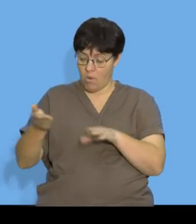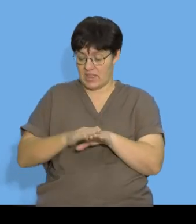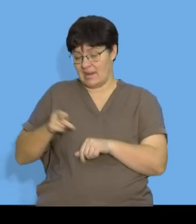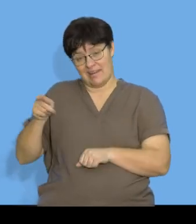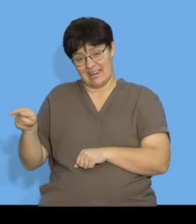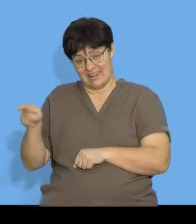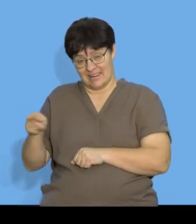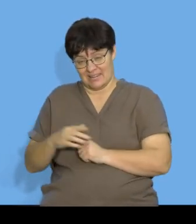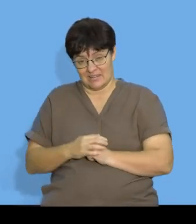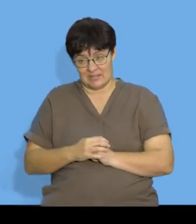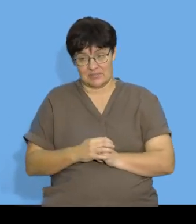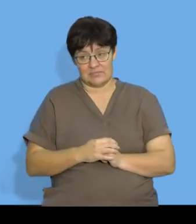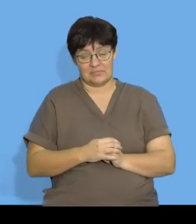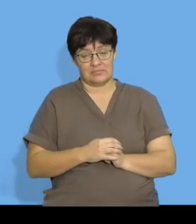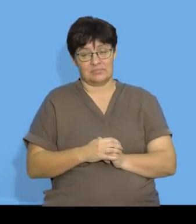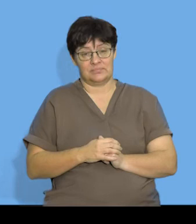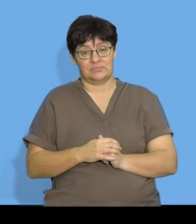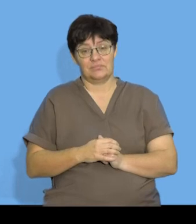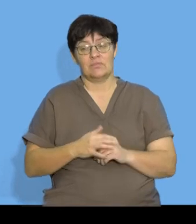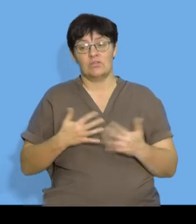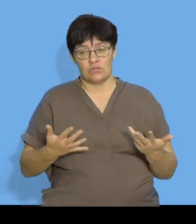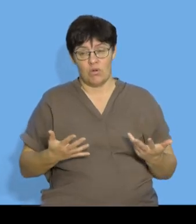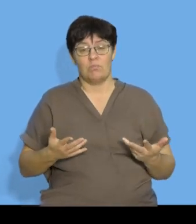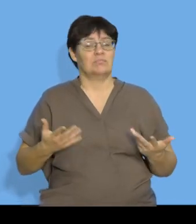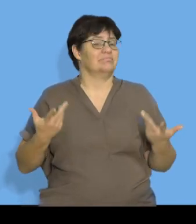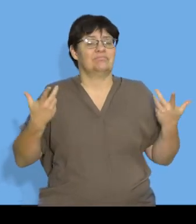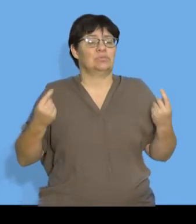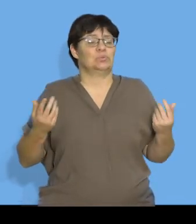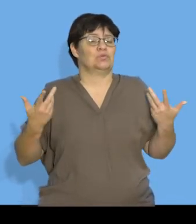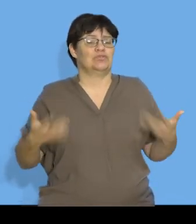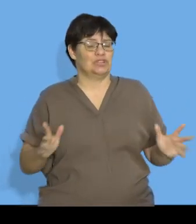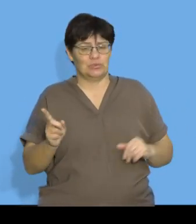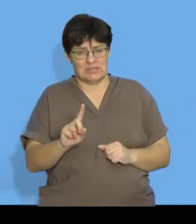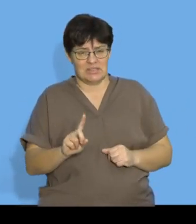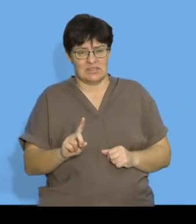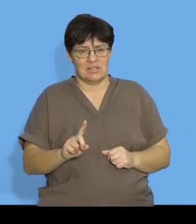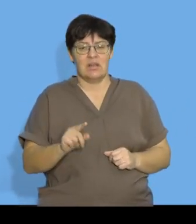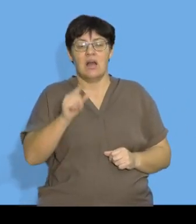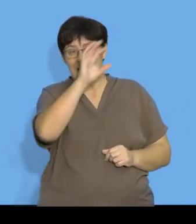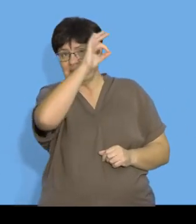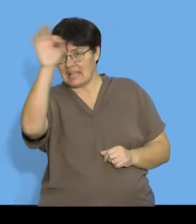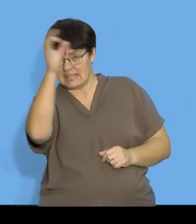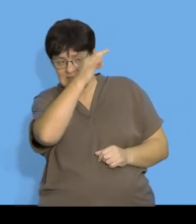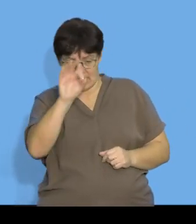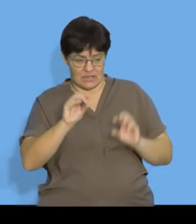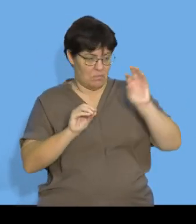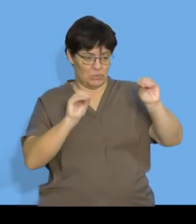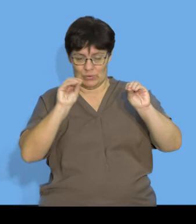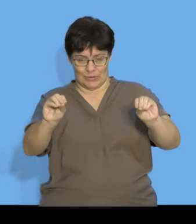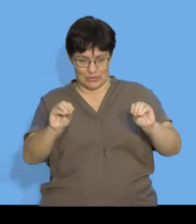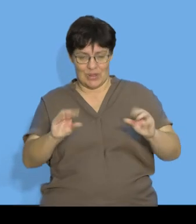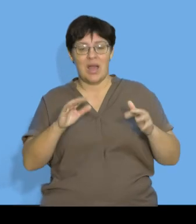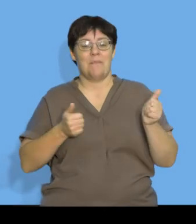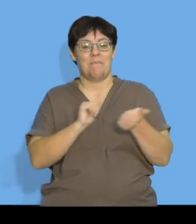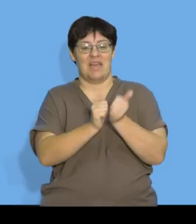11th term so everyone all that I've done is I've written down the sentence but now I've written it mathematically